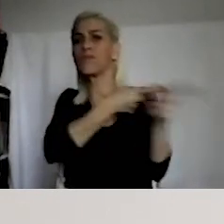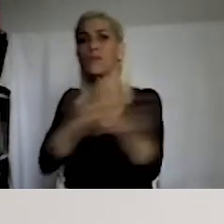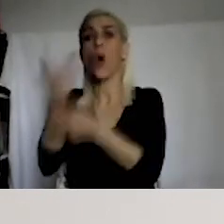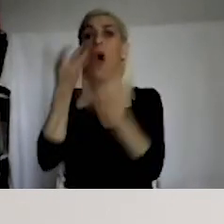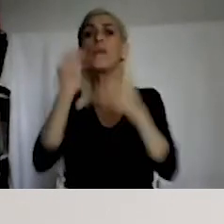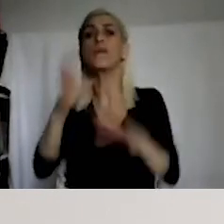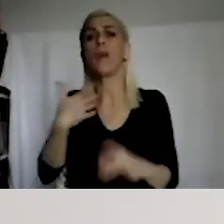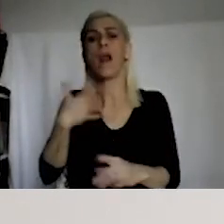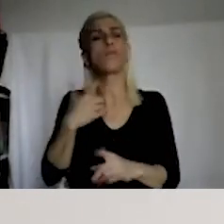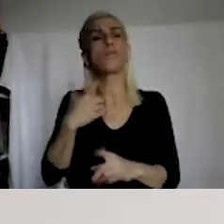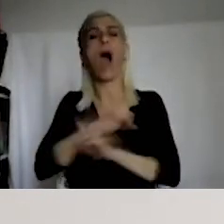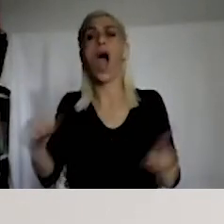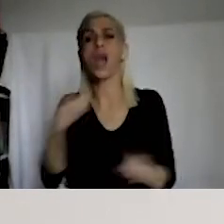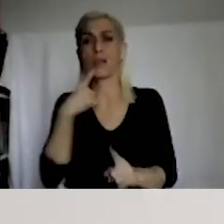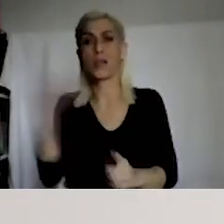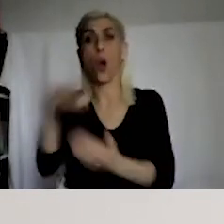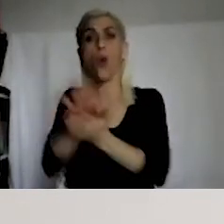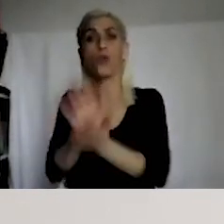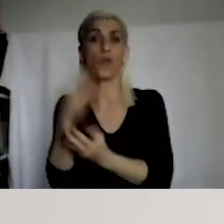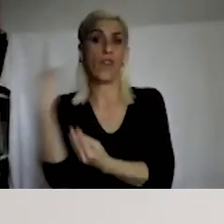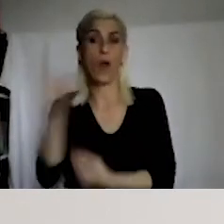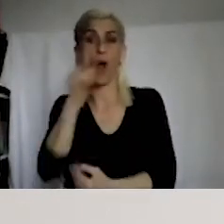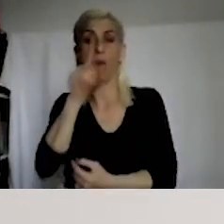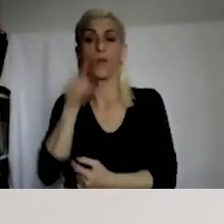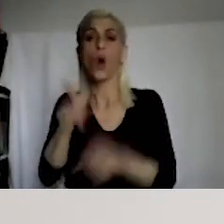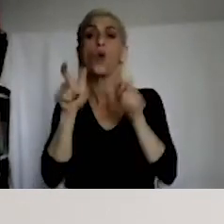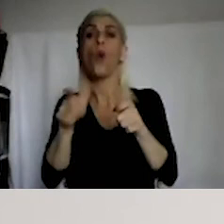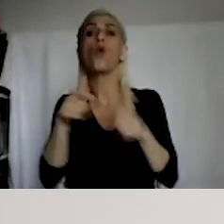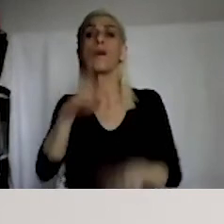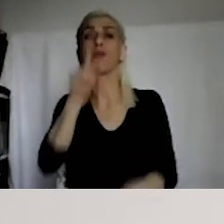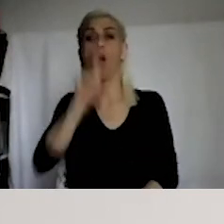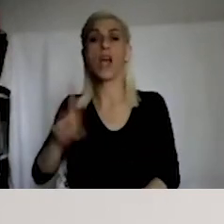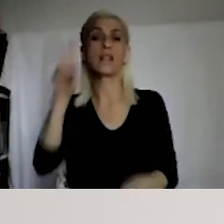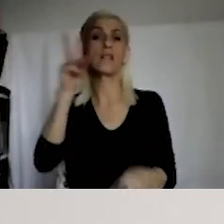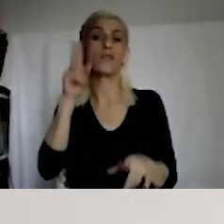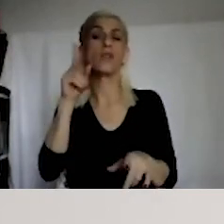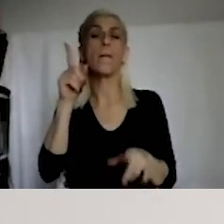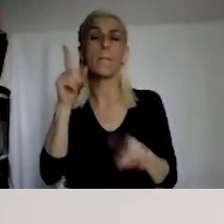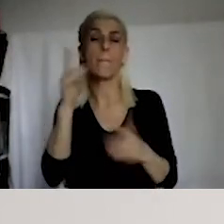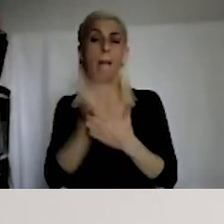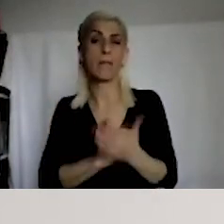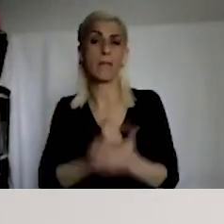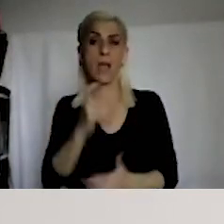is awarded. So a negationist approach is adopted.